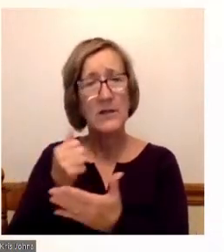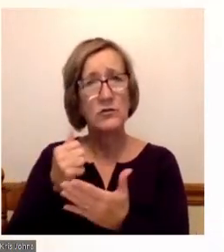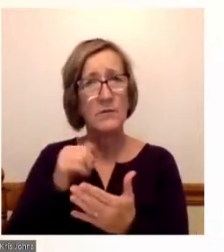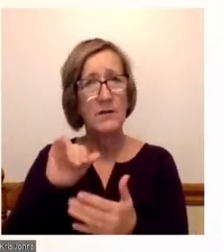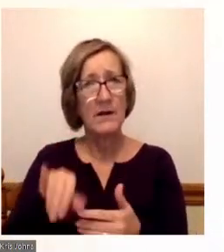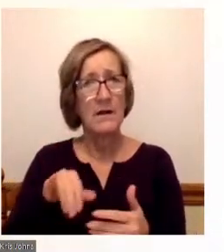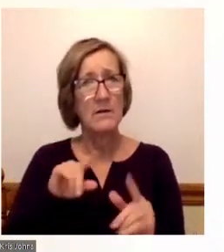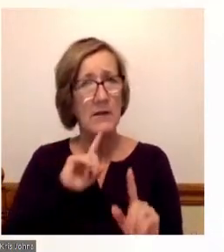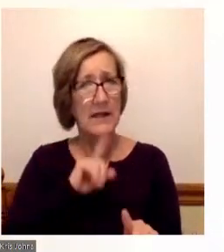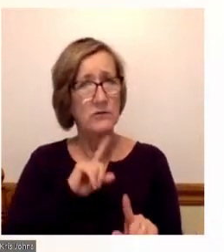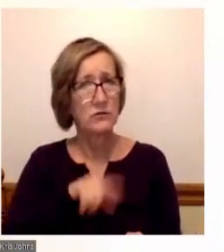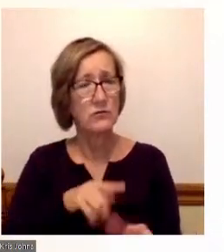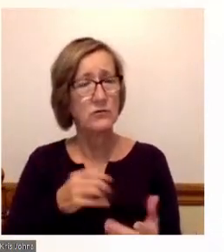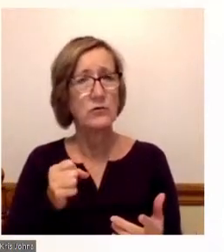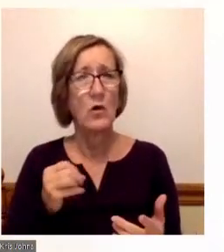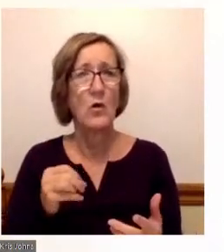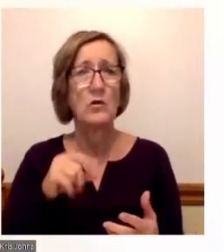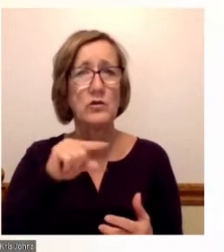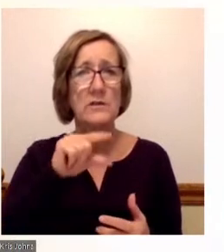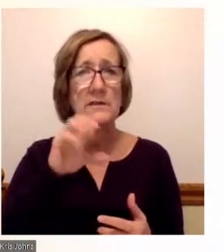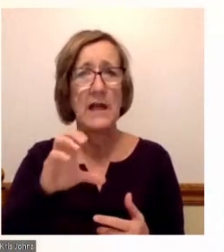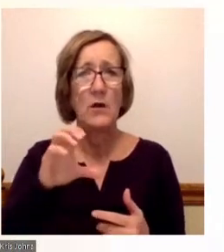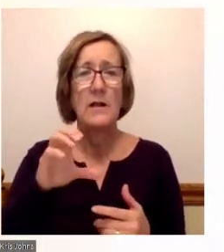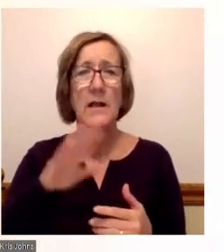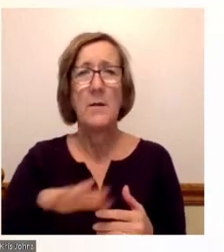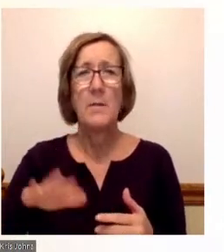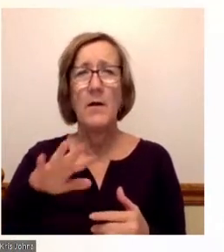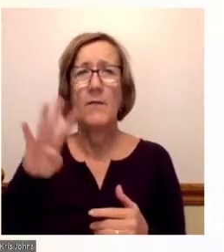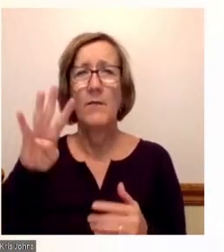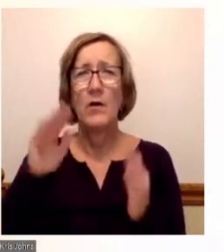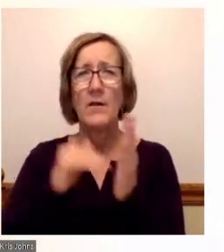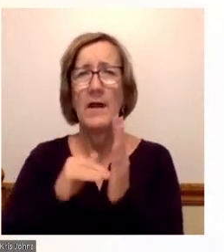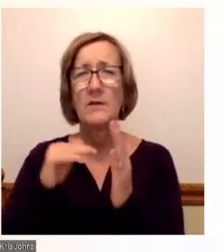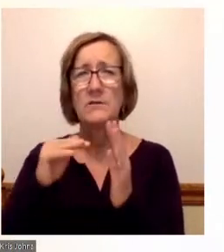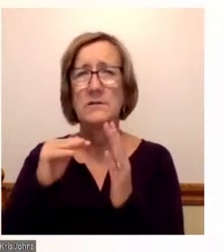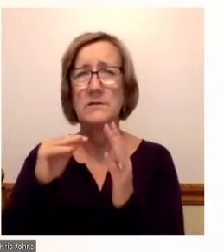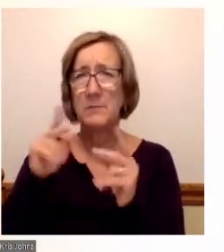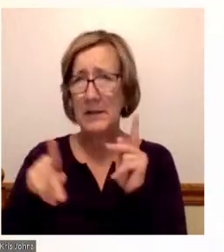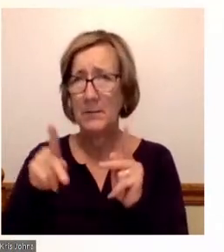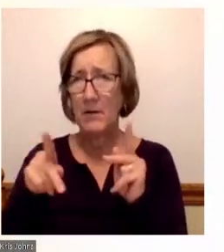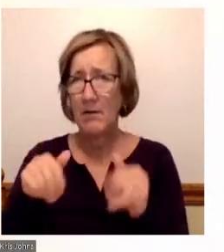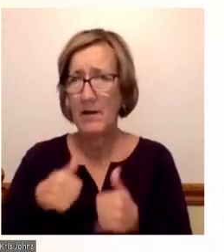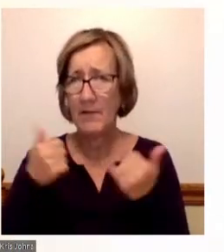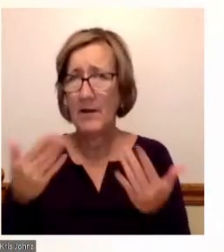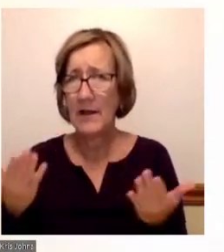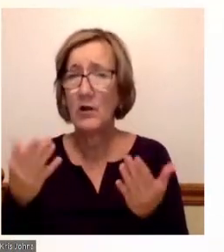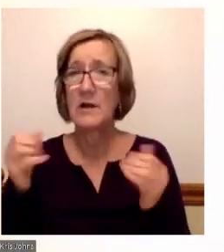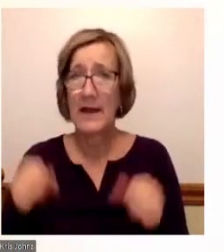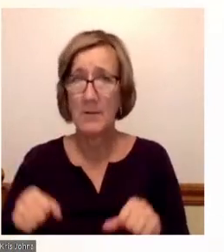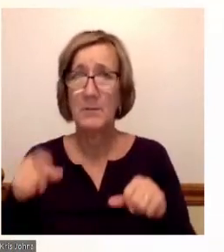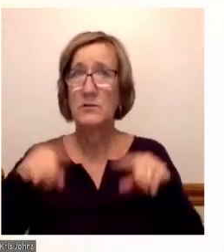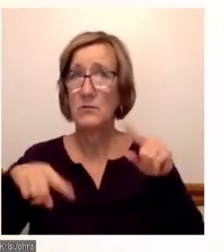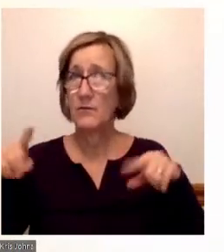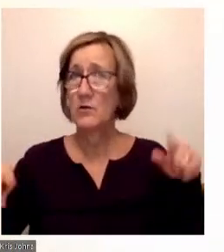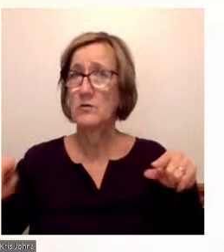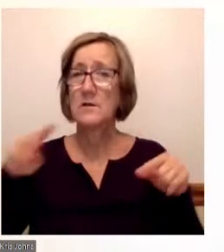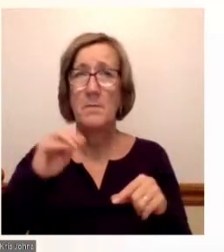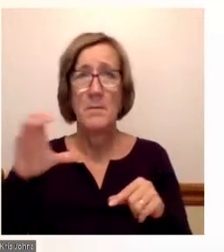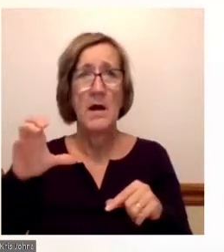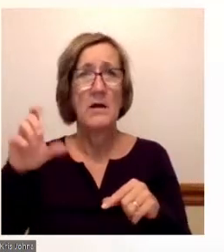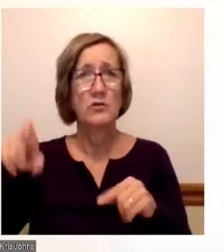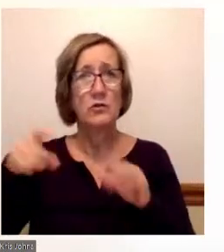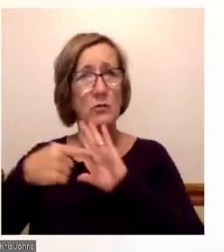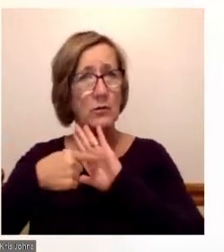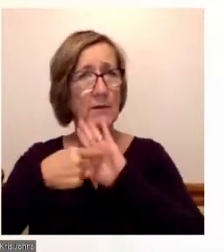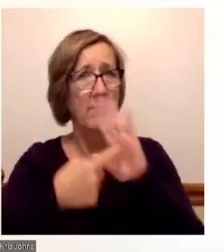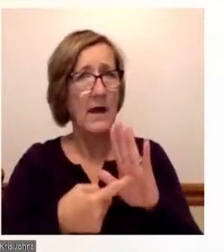Genesee County at roughly 400,000 people is a community rich in diversity. And Mott just should continue to strive to reflect that.